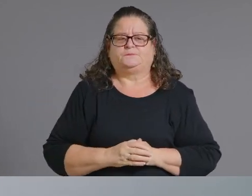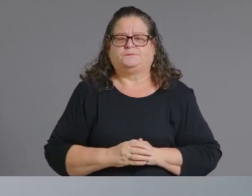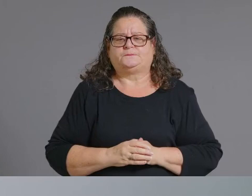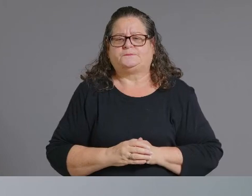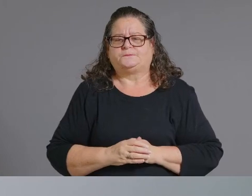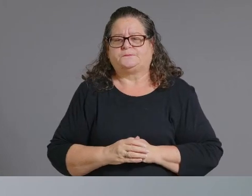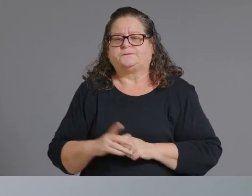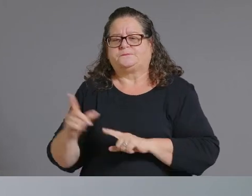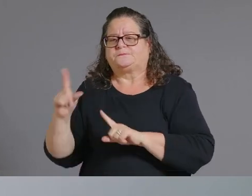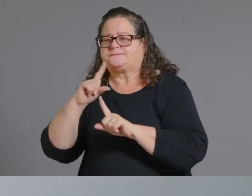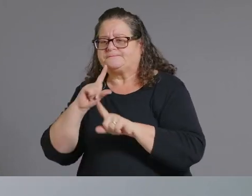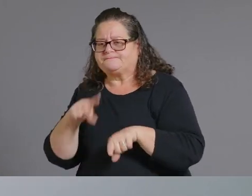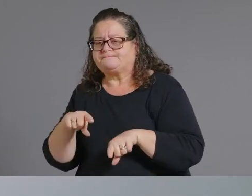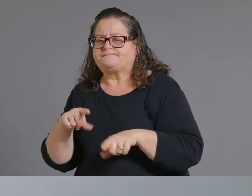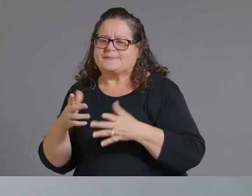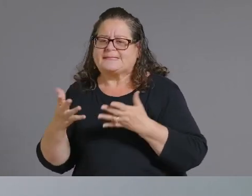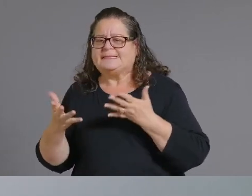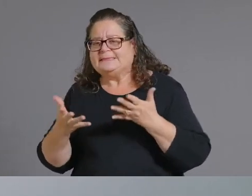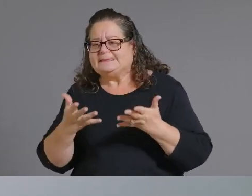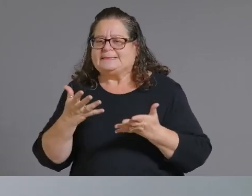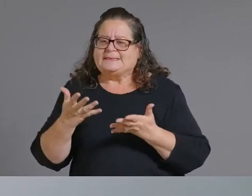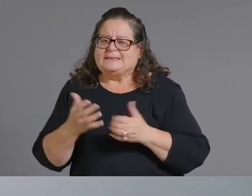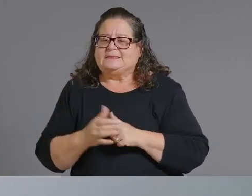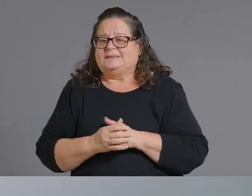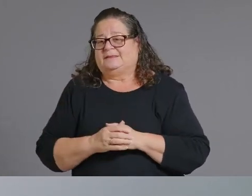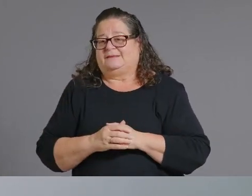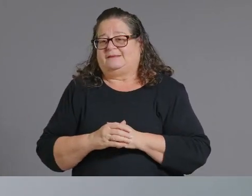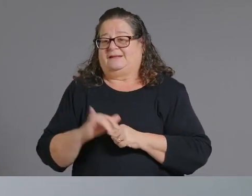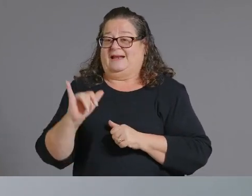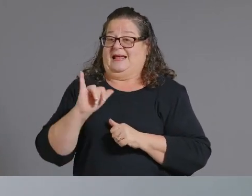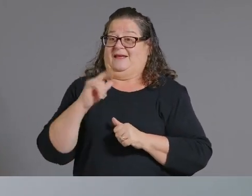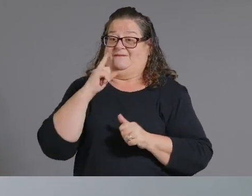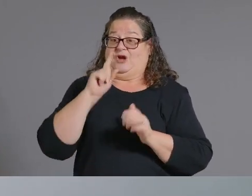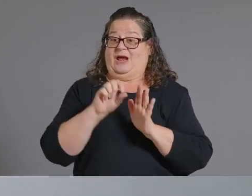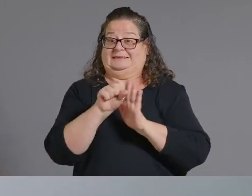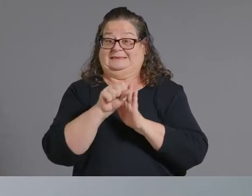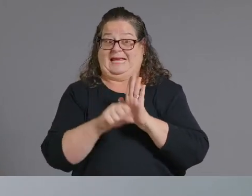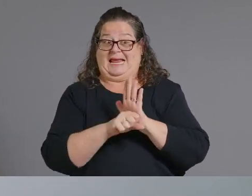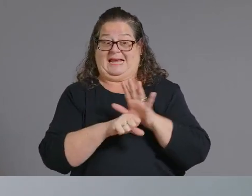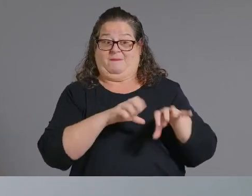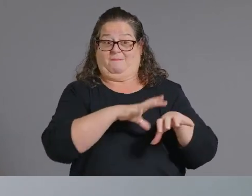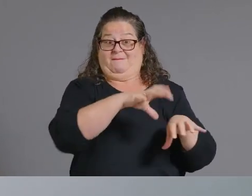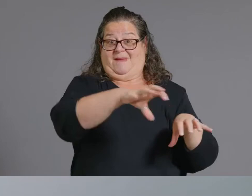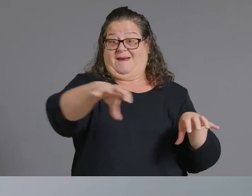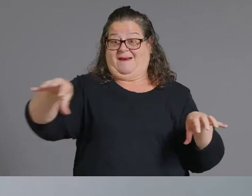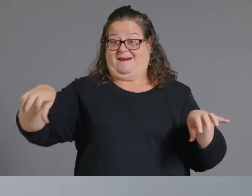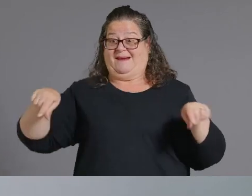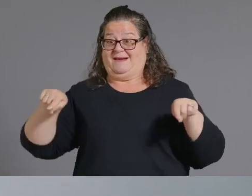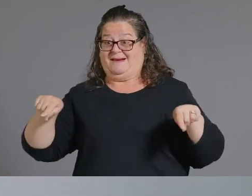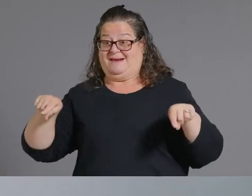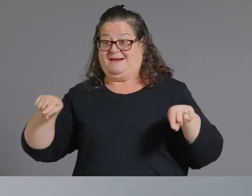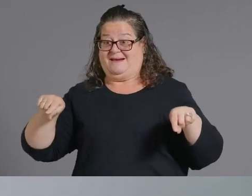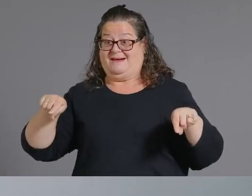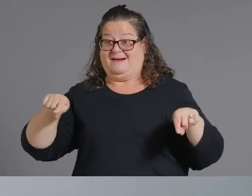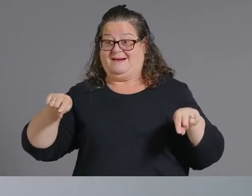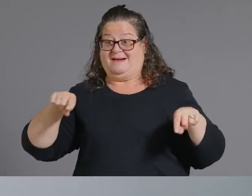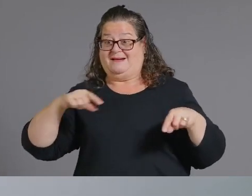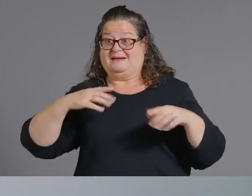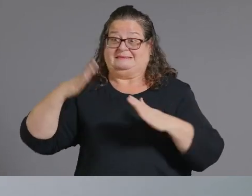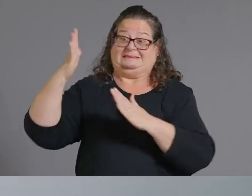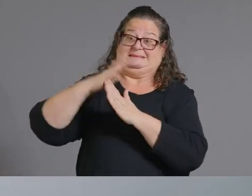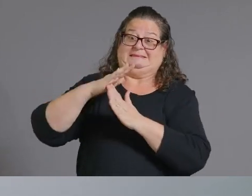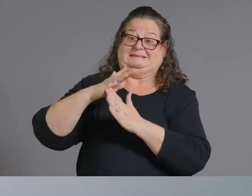you know numbers like at our state pod so at our peak week we administered over 169 000